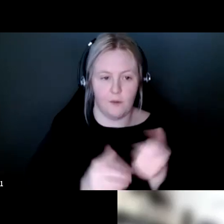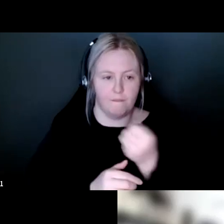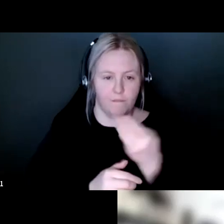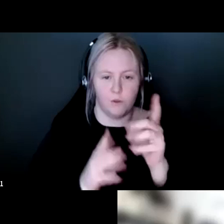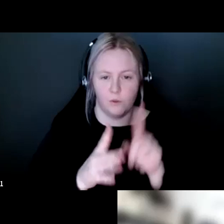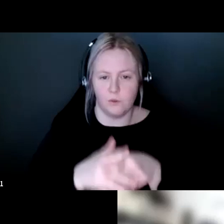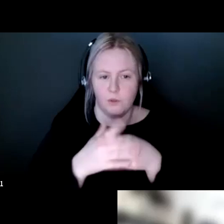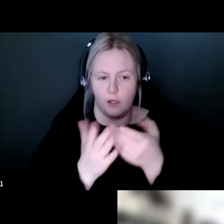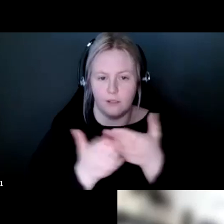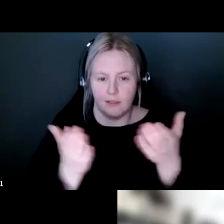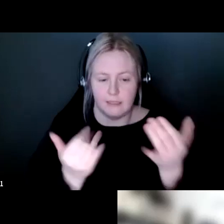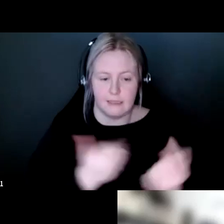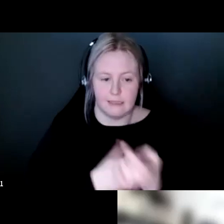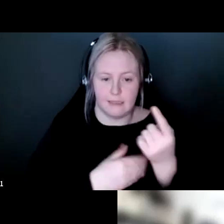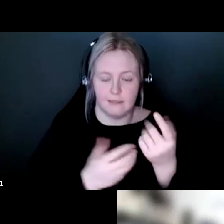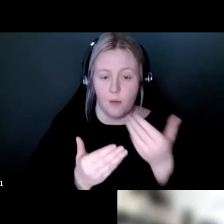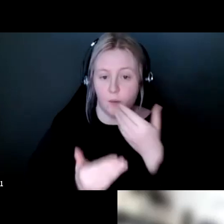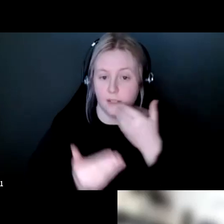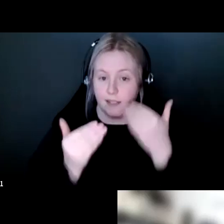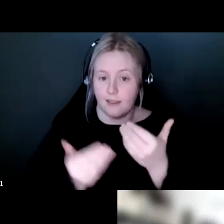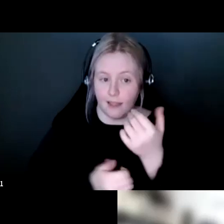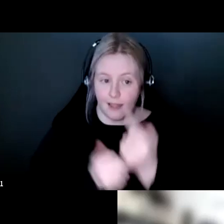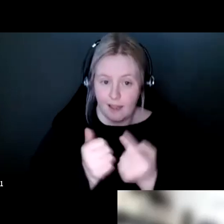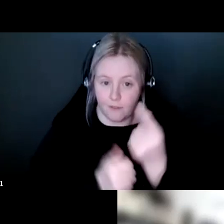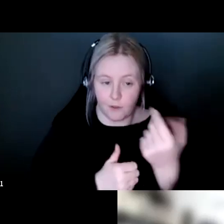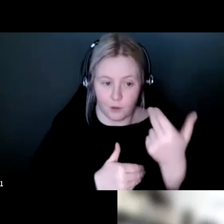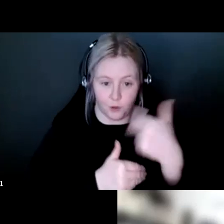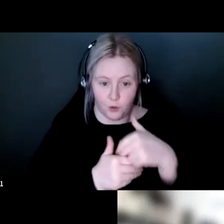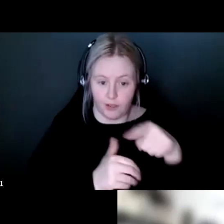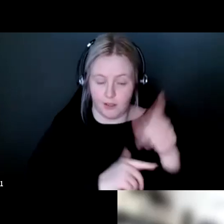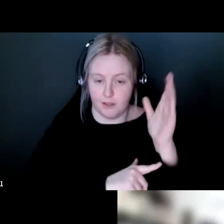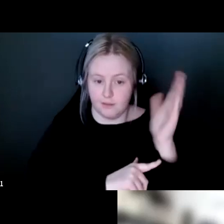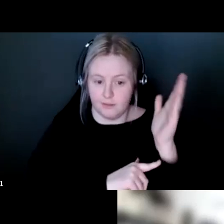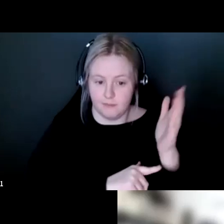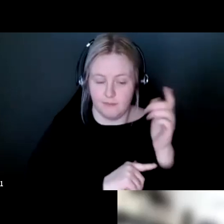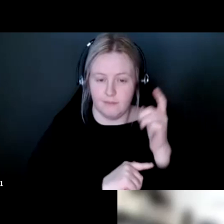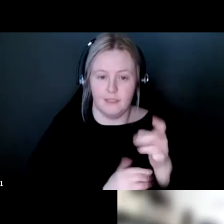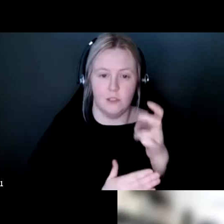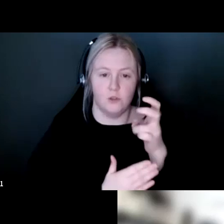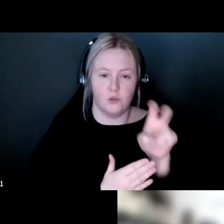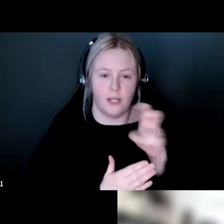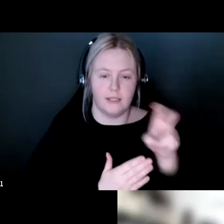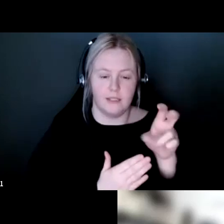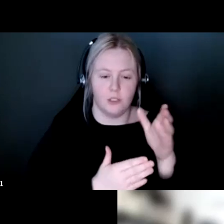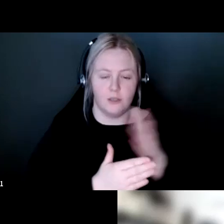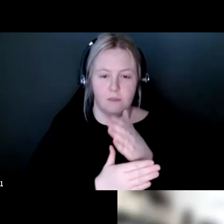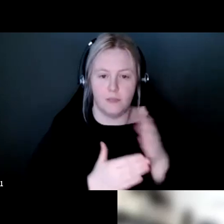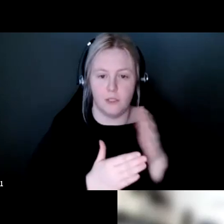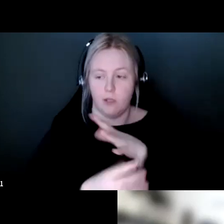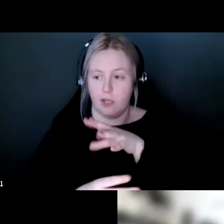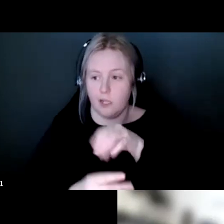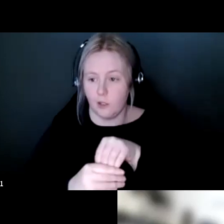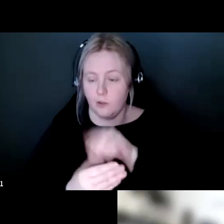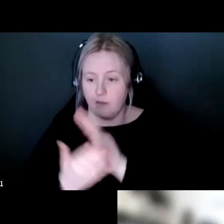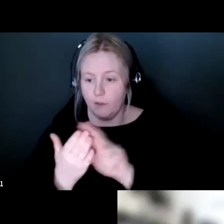Today, I want to thank everyone for joining us at this session. This is the transition between inclusive post secondary education